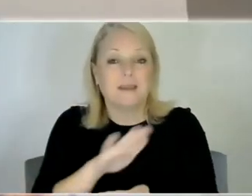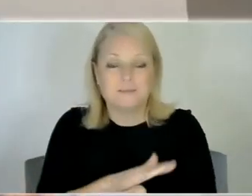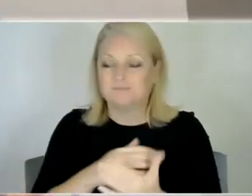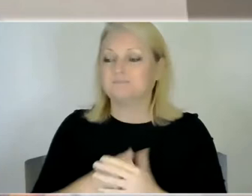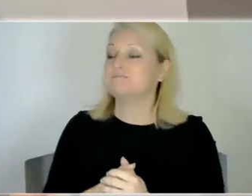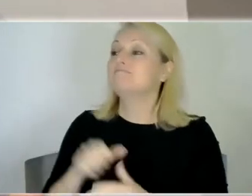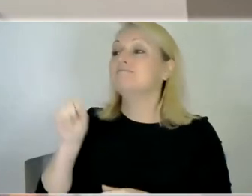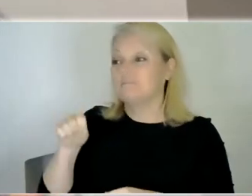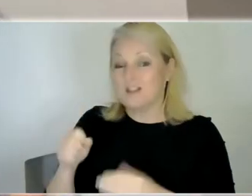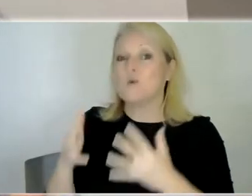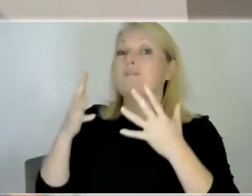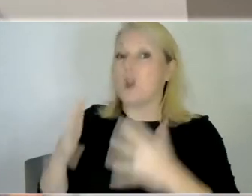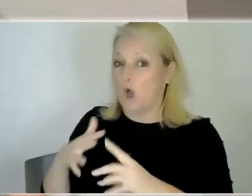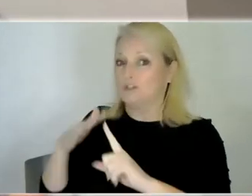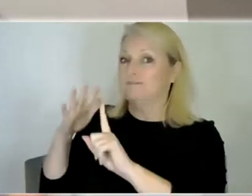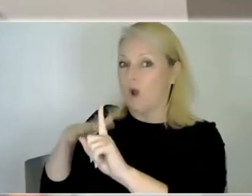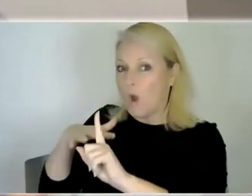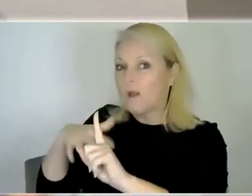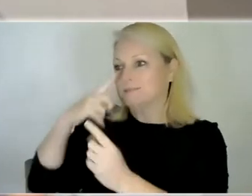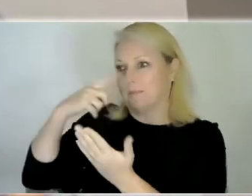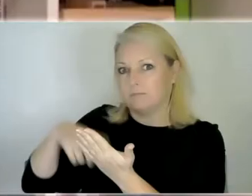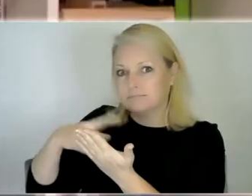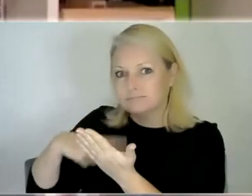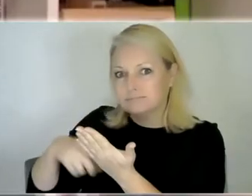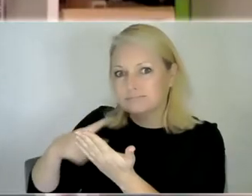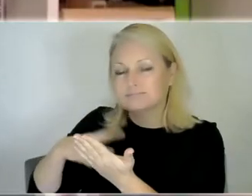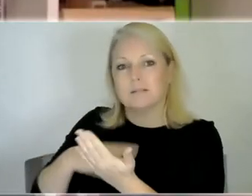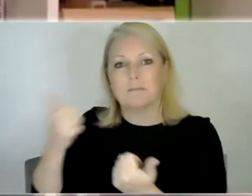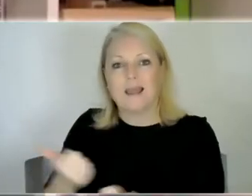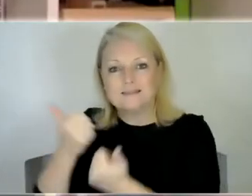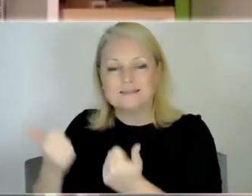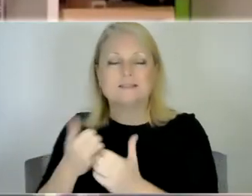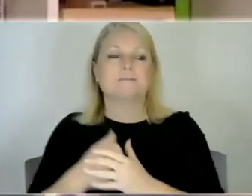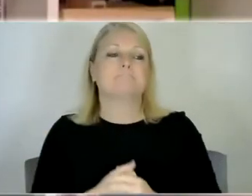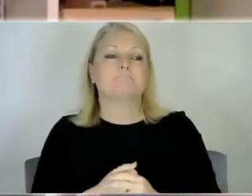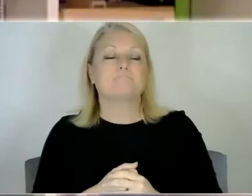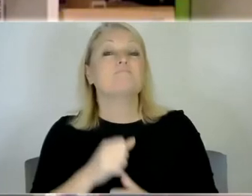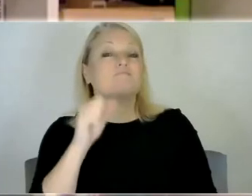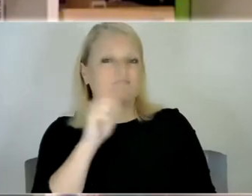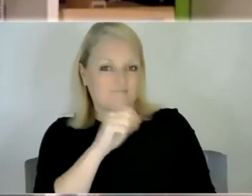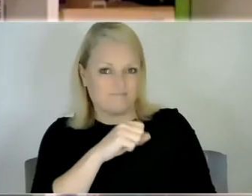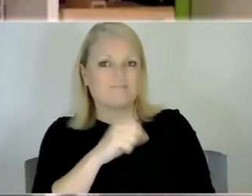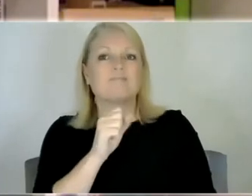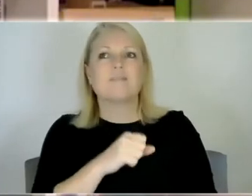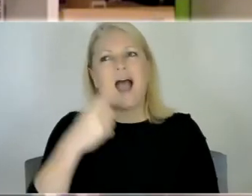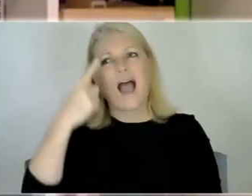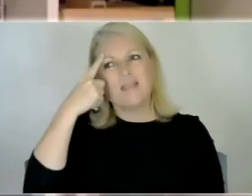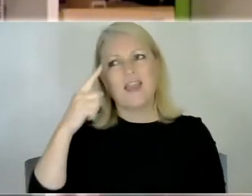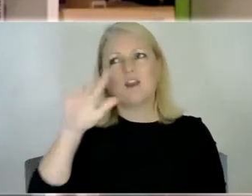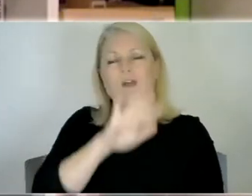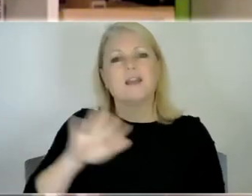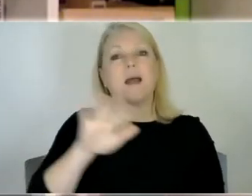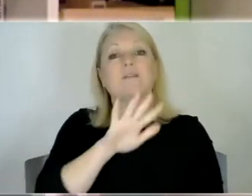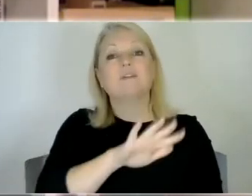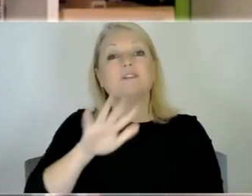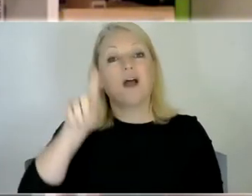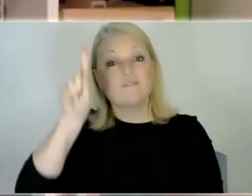following don't you with the blog and across your social media. Yeah yeah um I think uh about 55,000 on